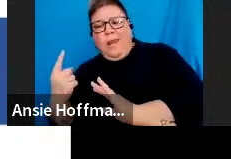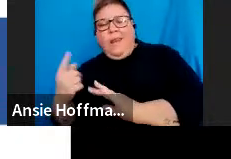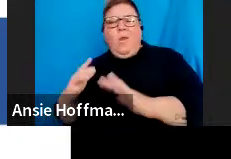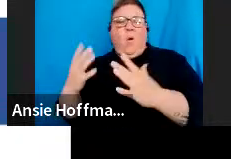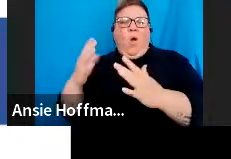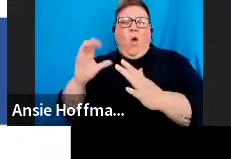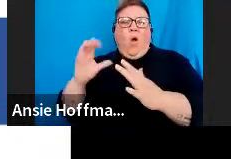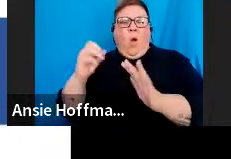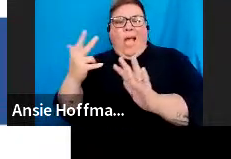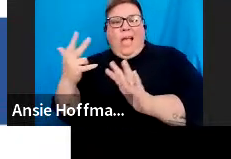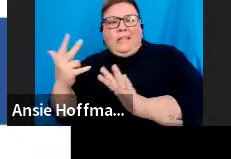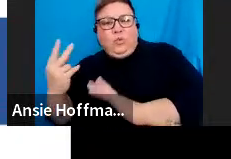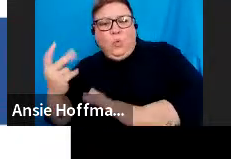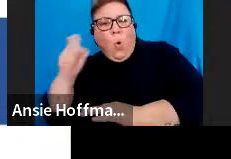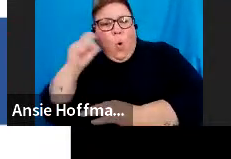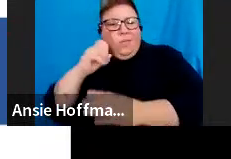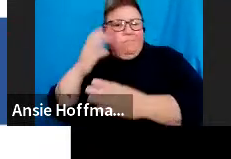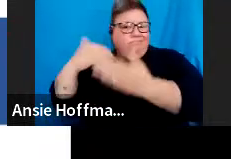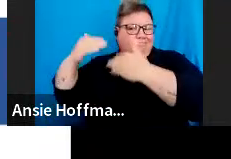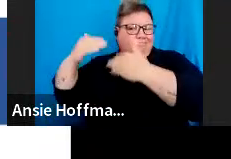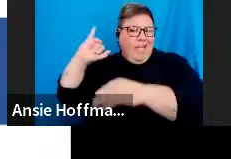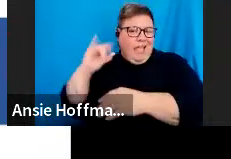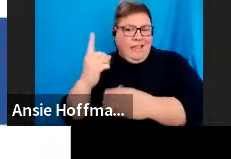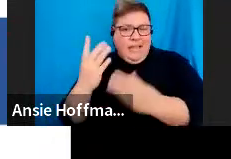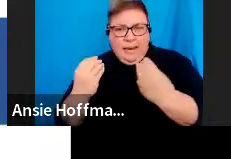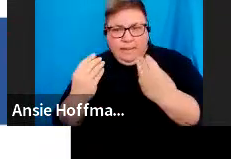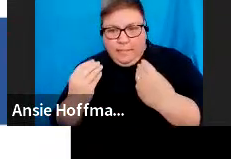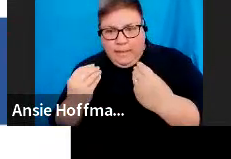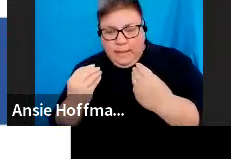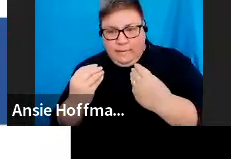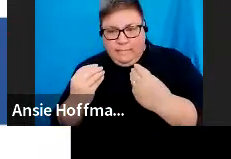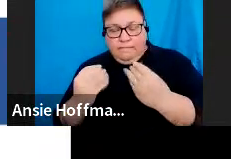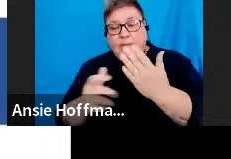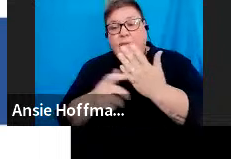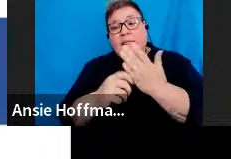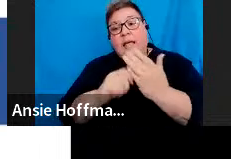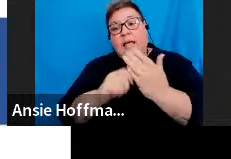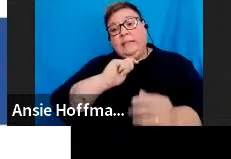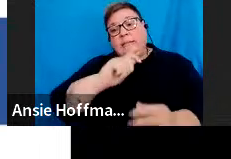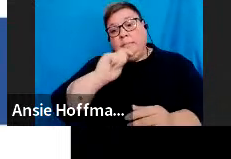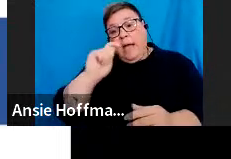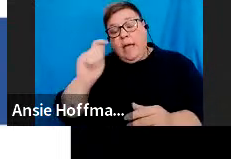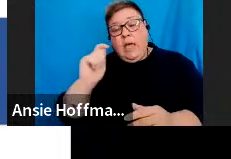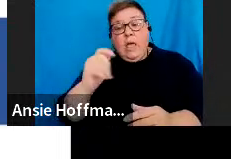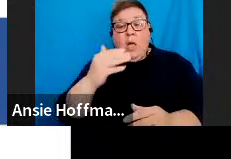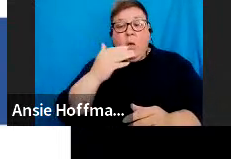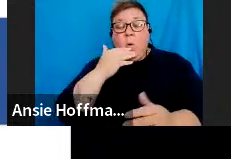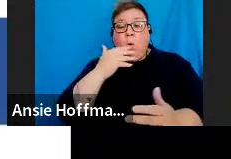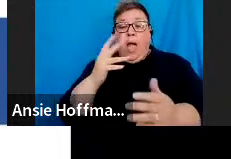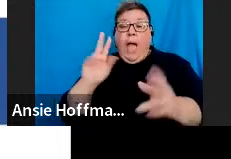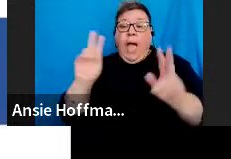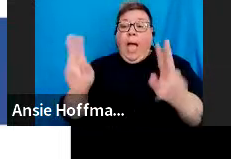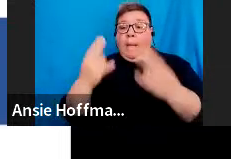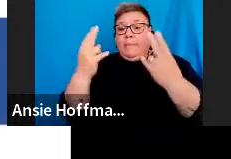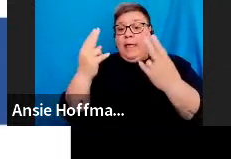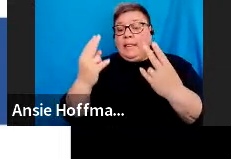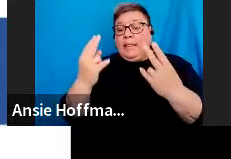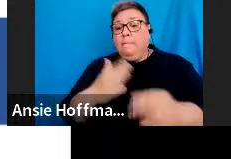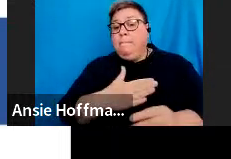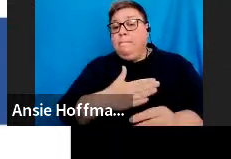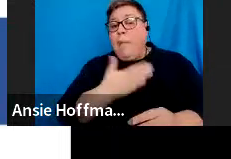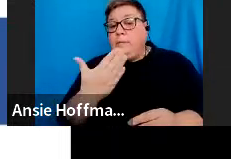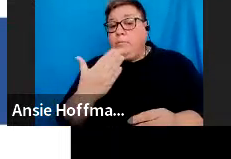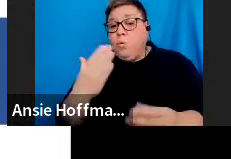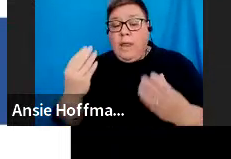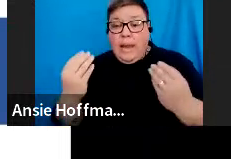is still old ID numbers which need to be changed. Taxpayers failing to update passport numbers. Fund administration